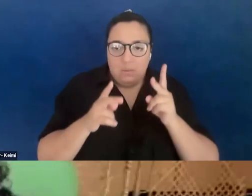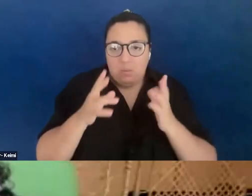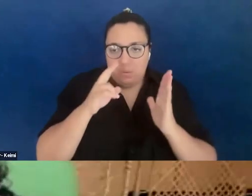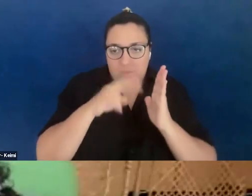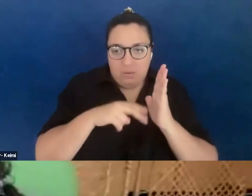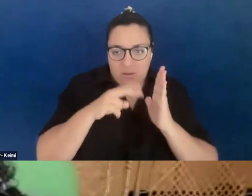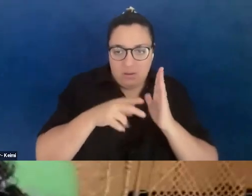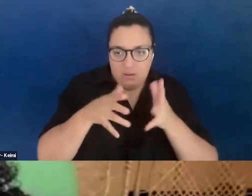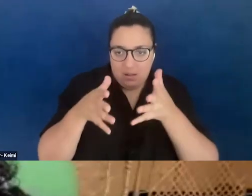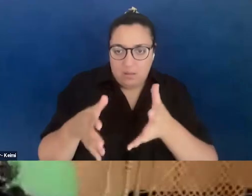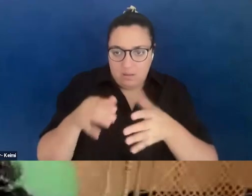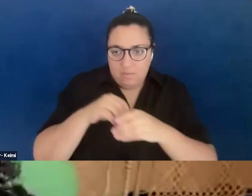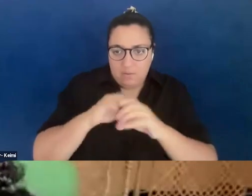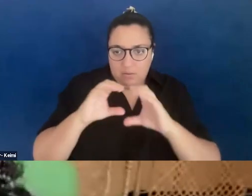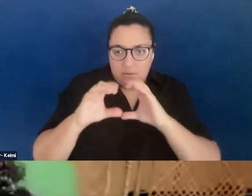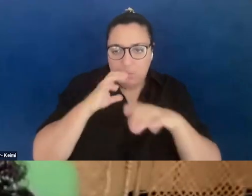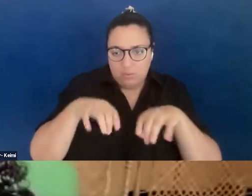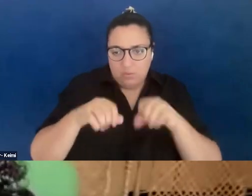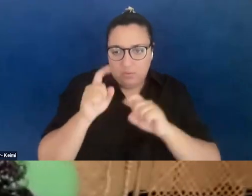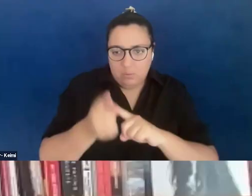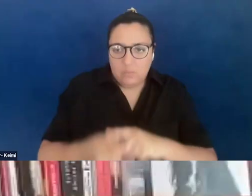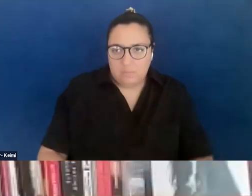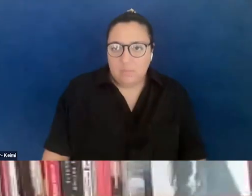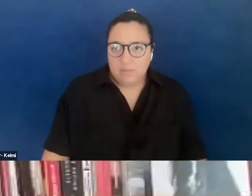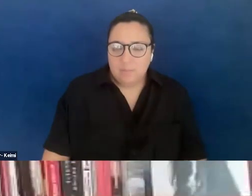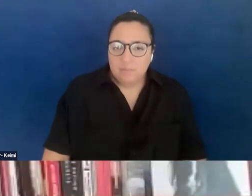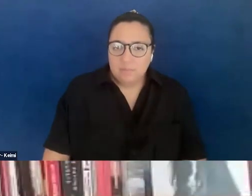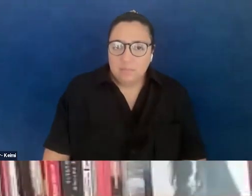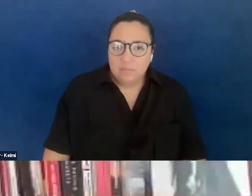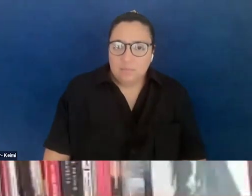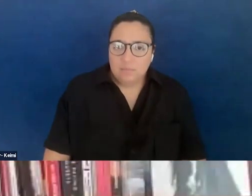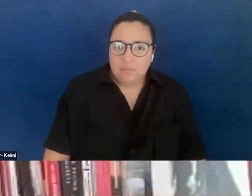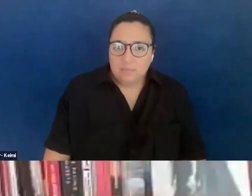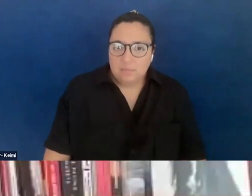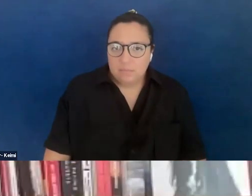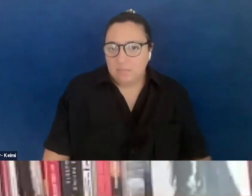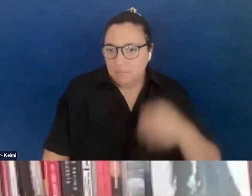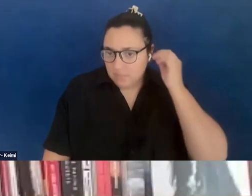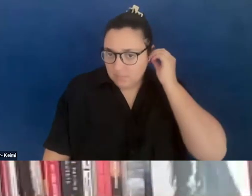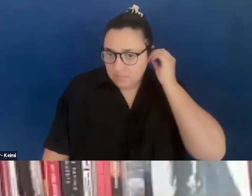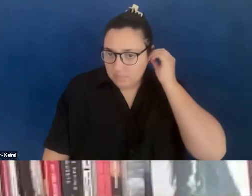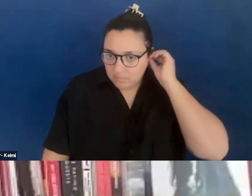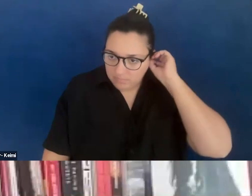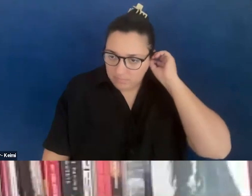Yeah. You want to do that? Yeah, I'm trying to see. feel like I got the wrong glasses.